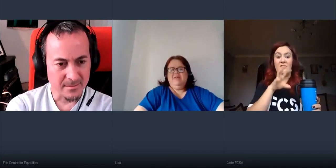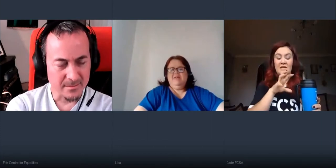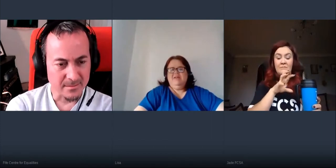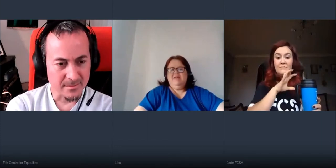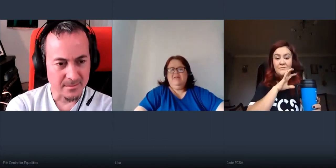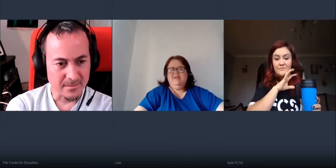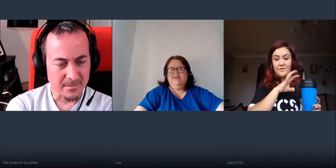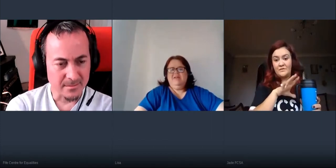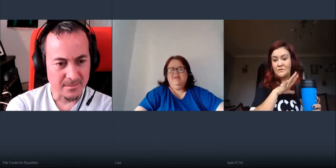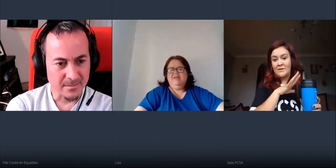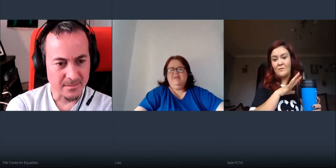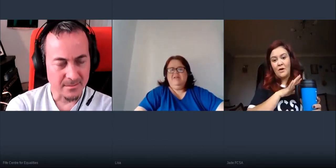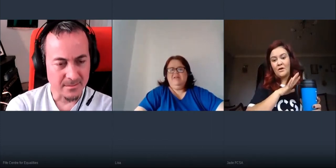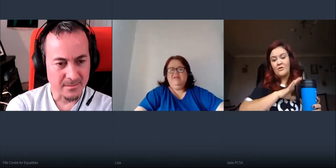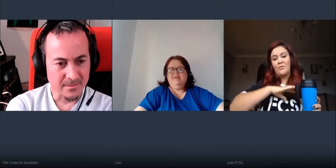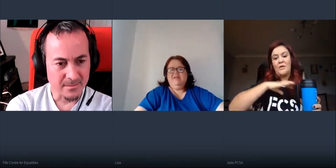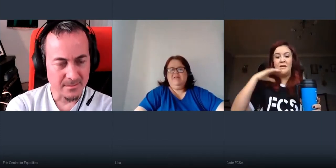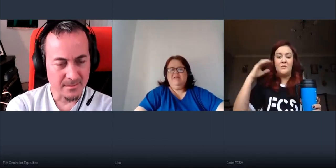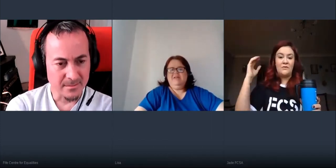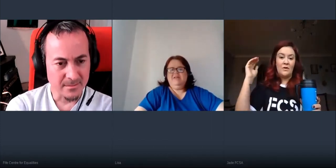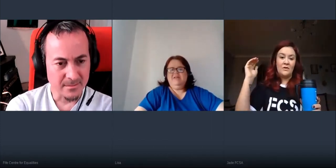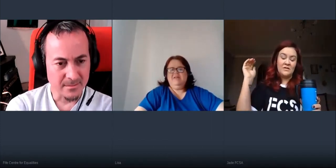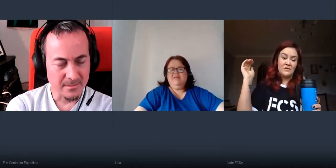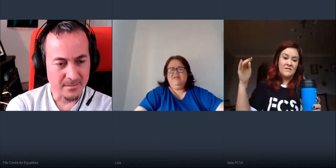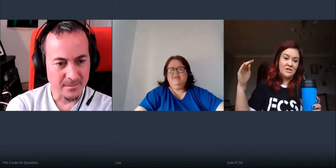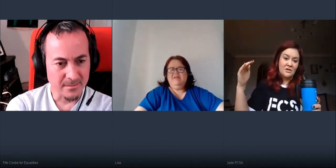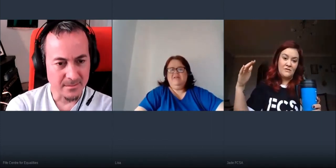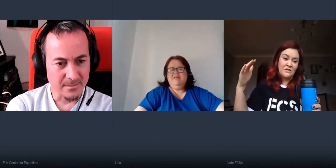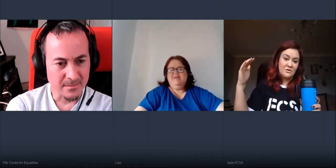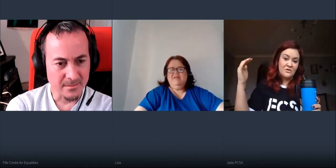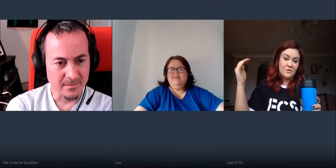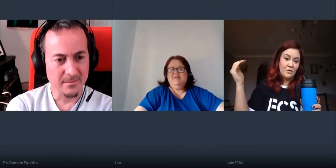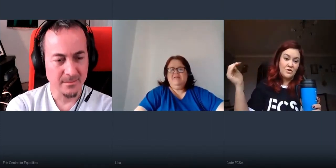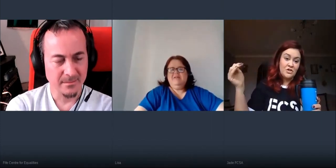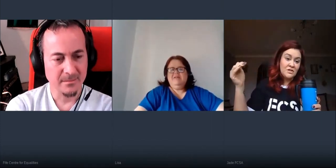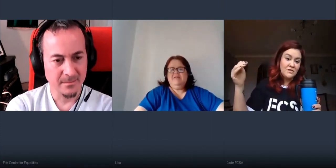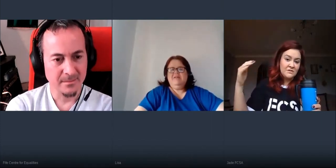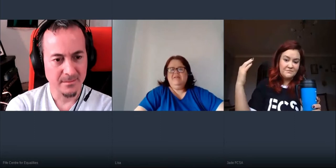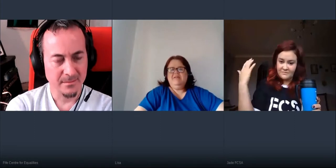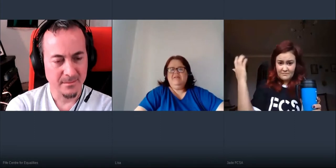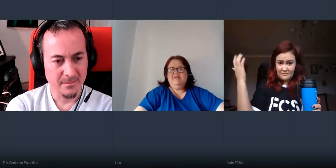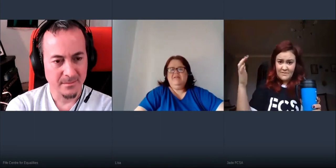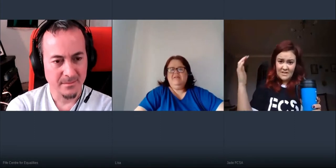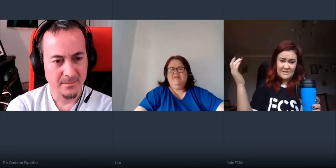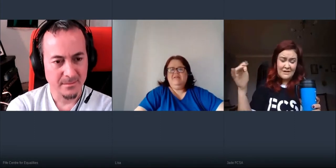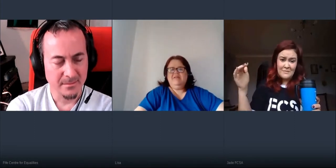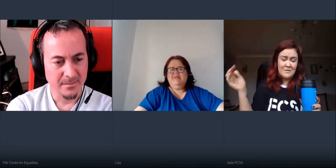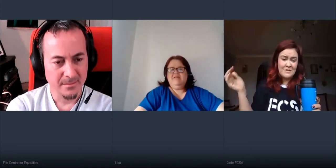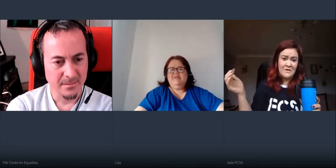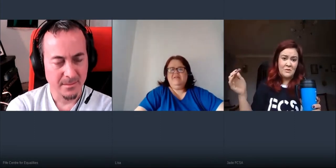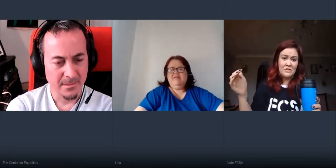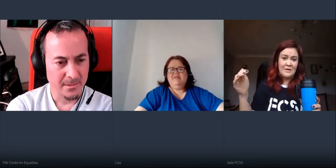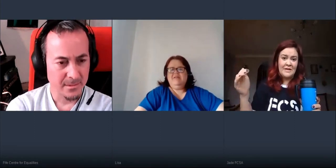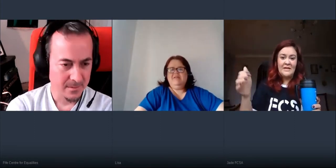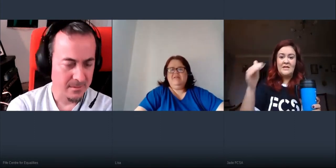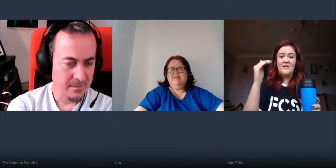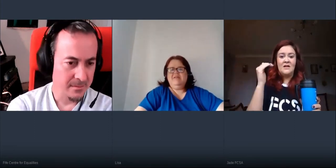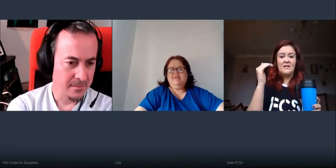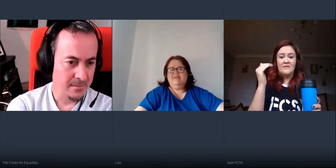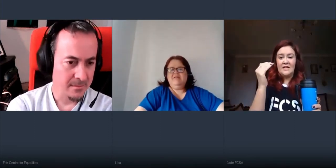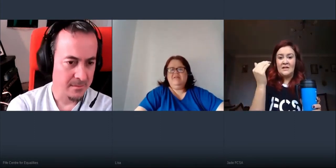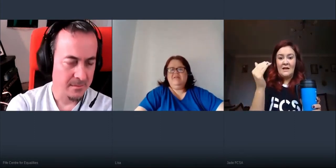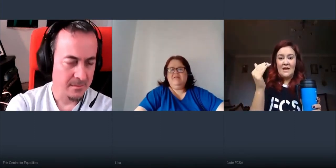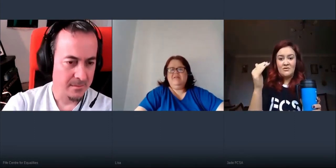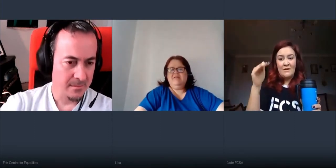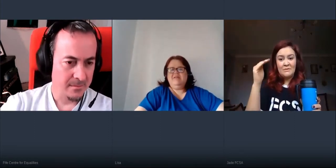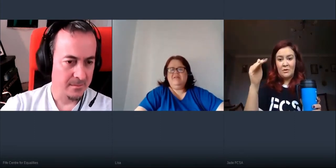of team full-time work group and then we've got this sort of digital office which is for all the students staff members if they want to be different